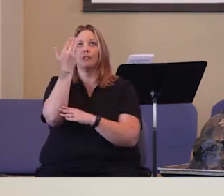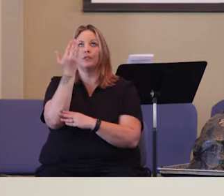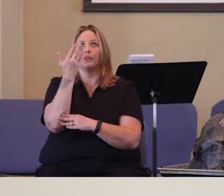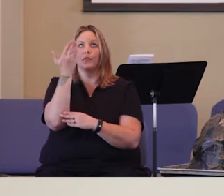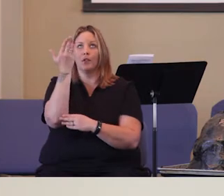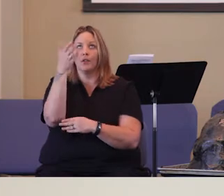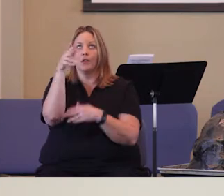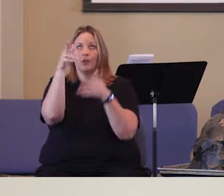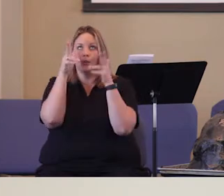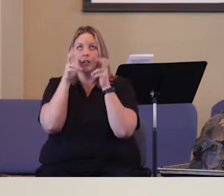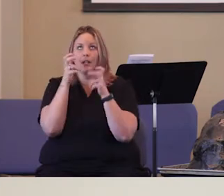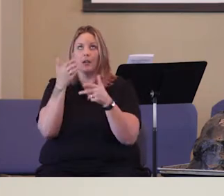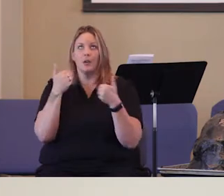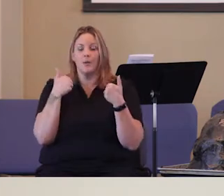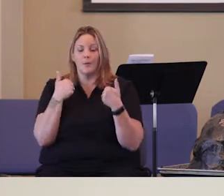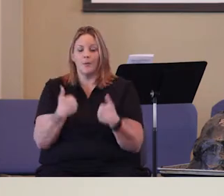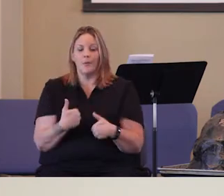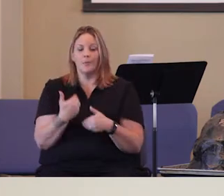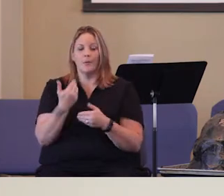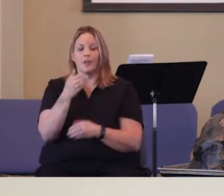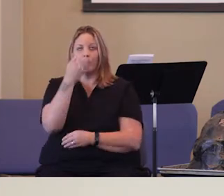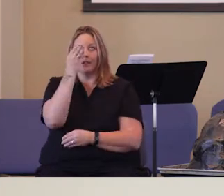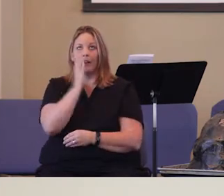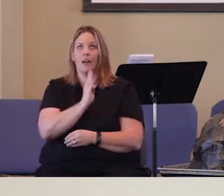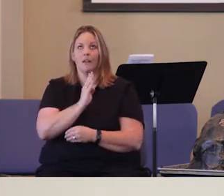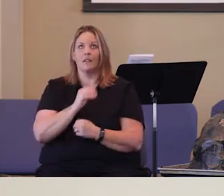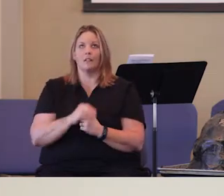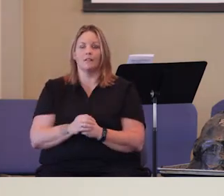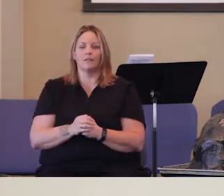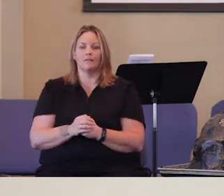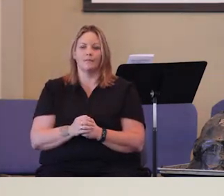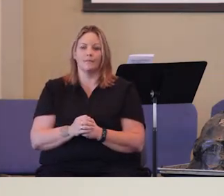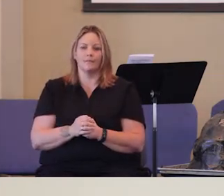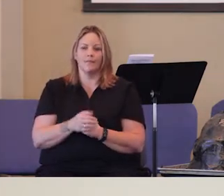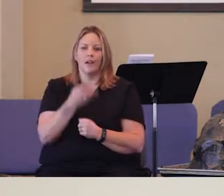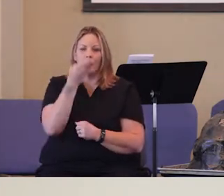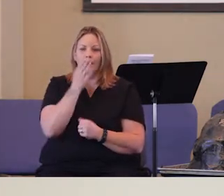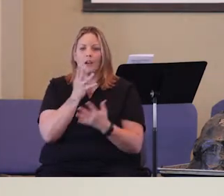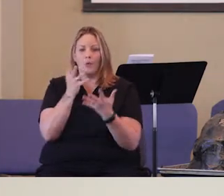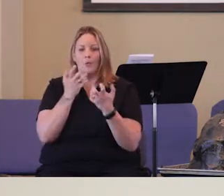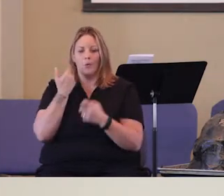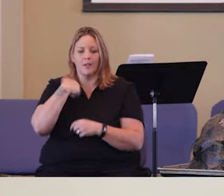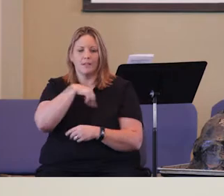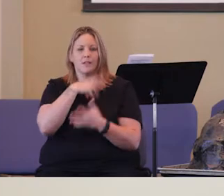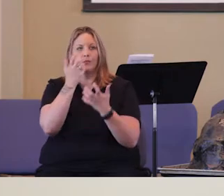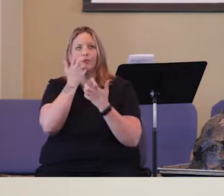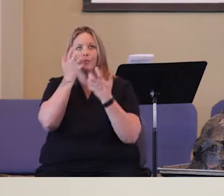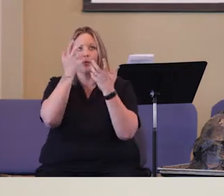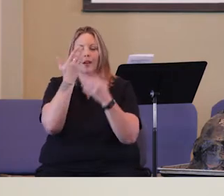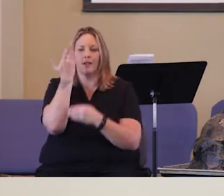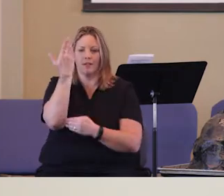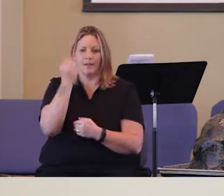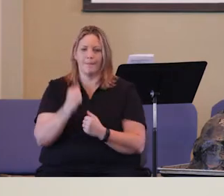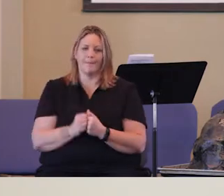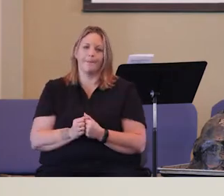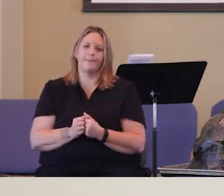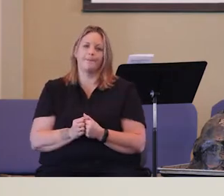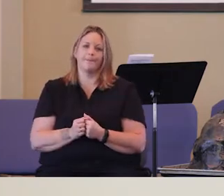Incline your ear to me and hear my speech. God wants us to cry out to him. God